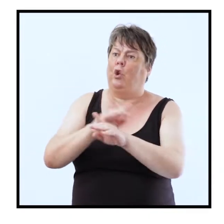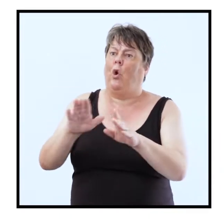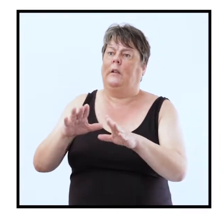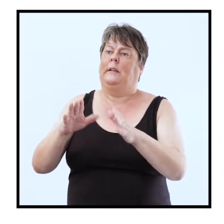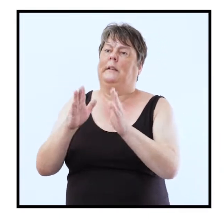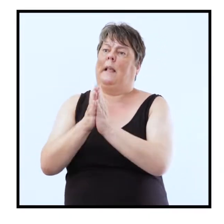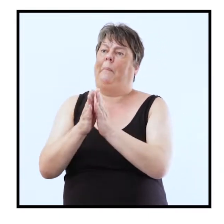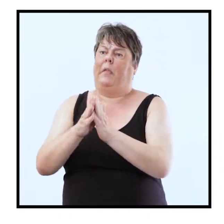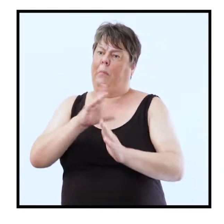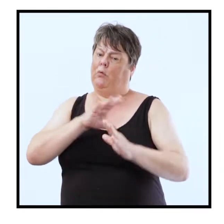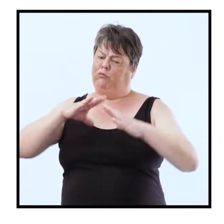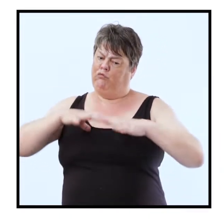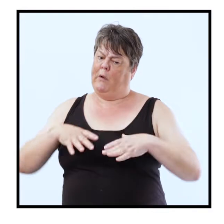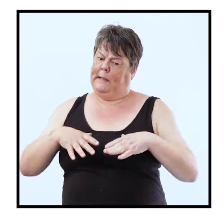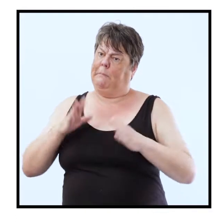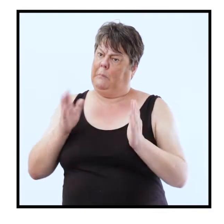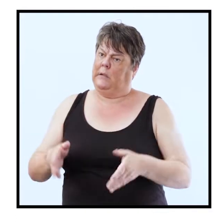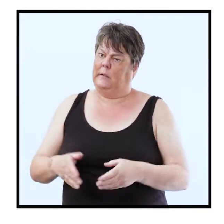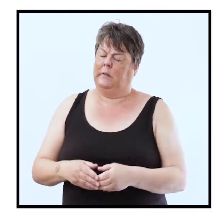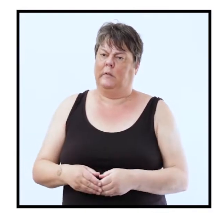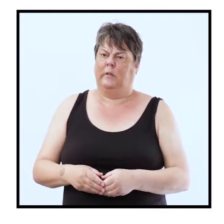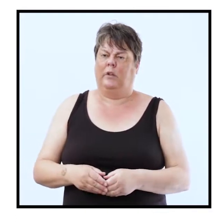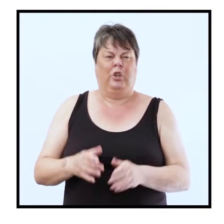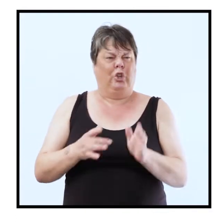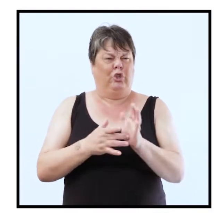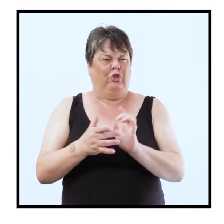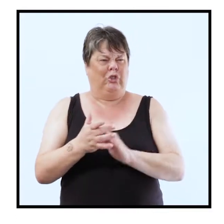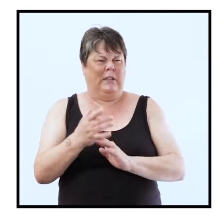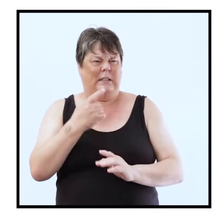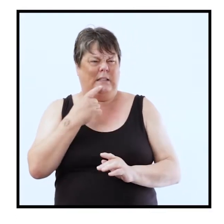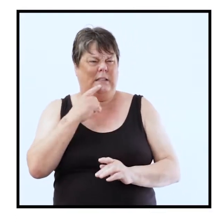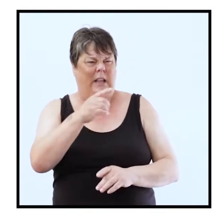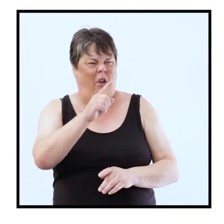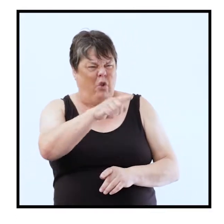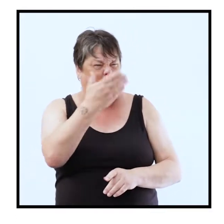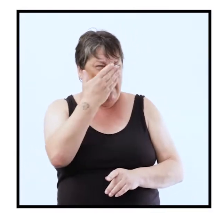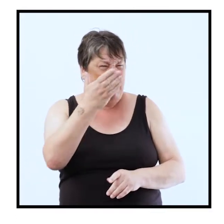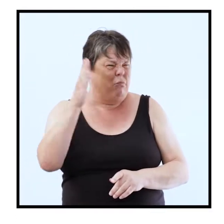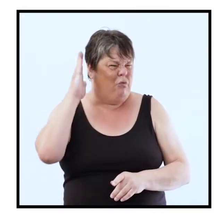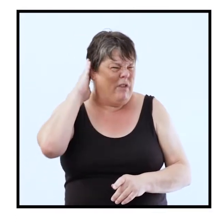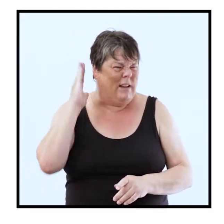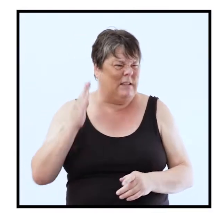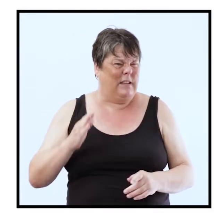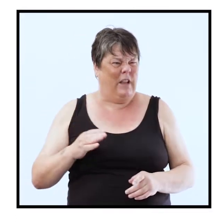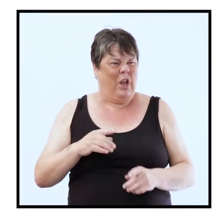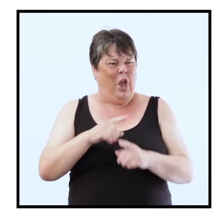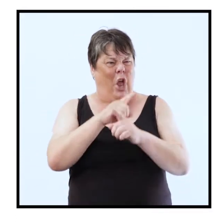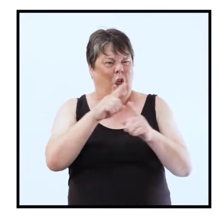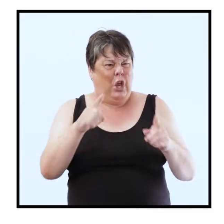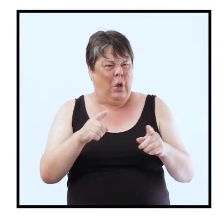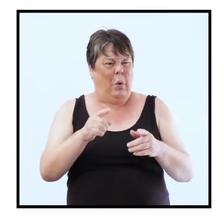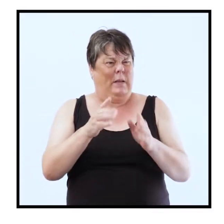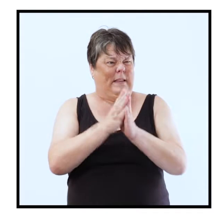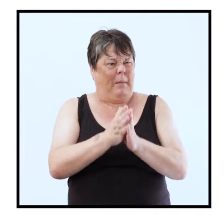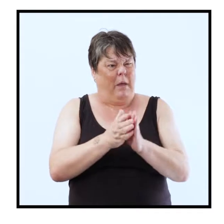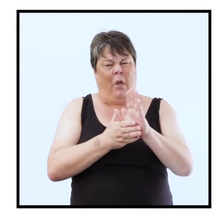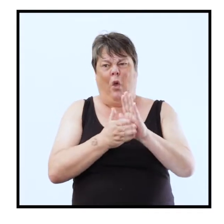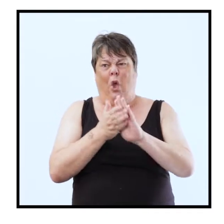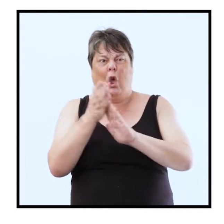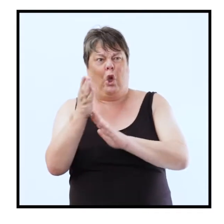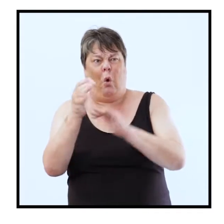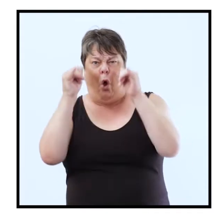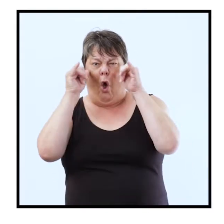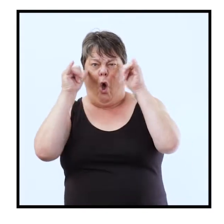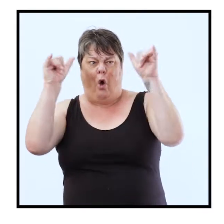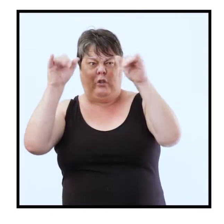the lord answered him you hypocrites doesn't each of you on the sabbath and tie your ox or